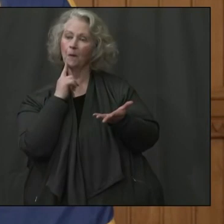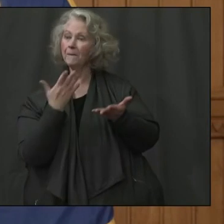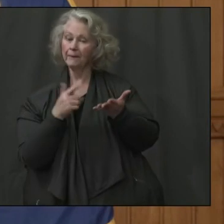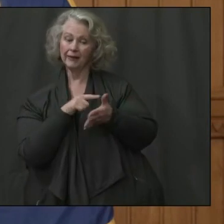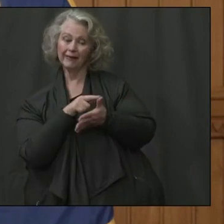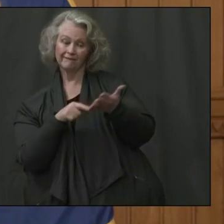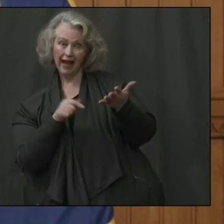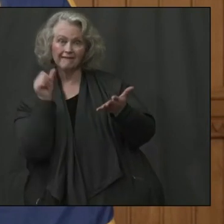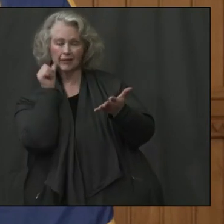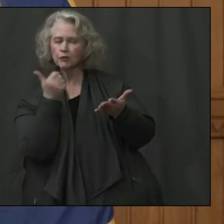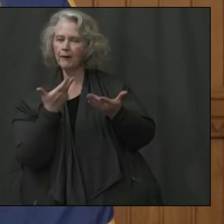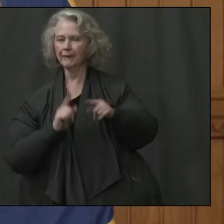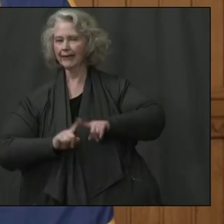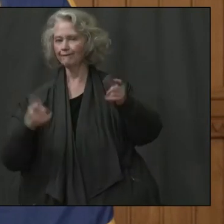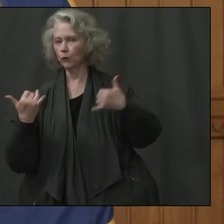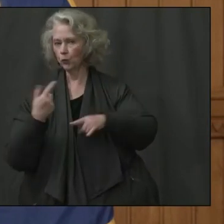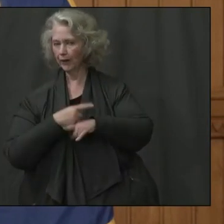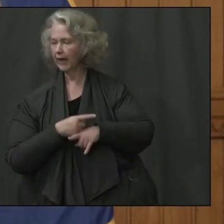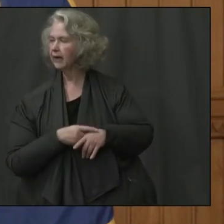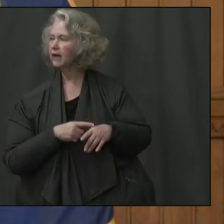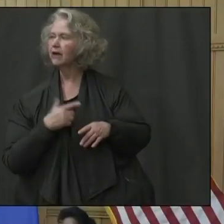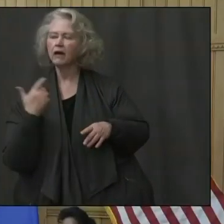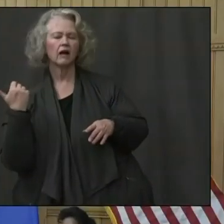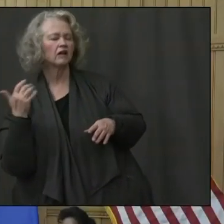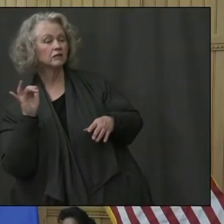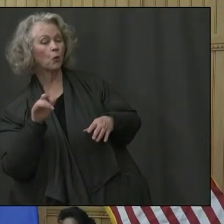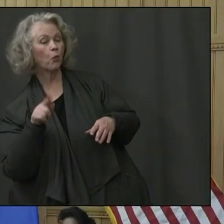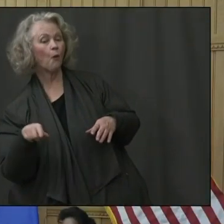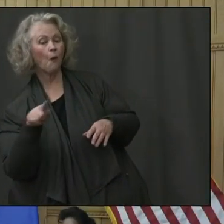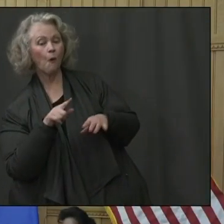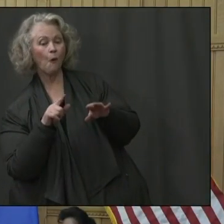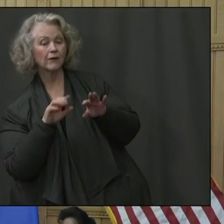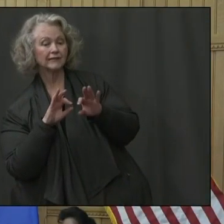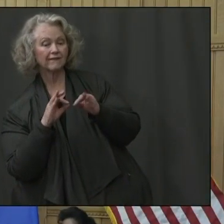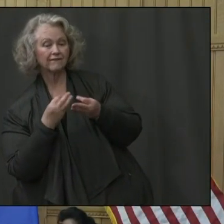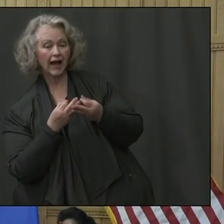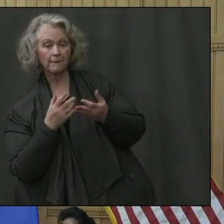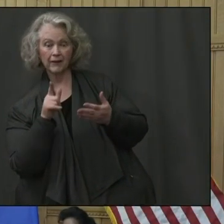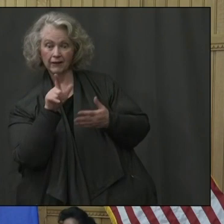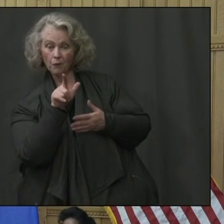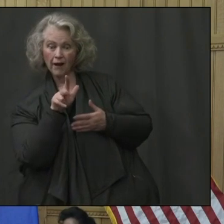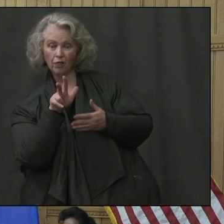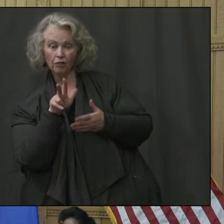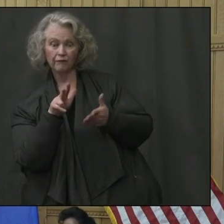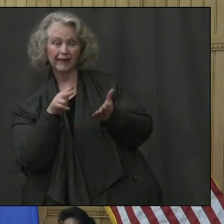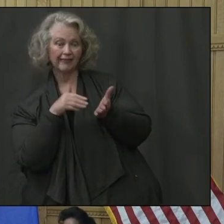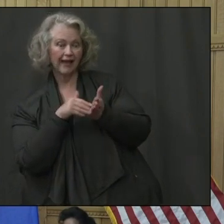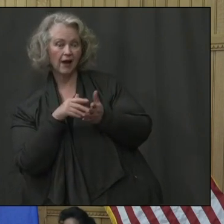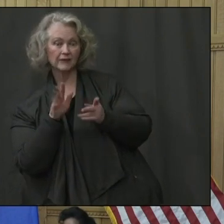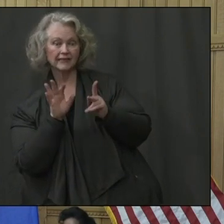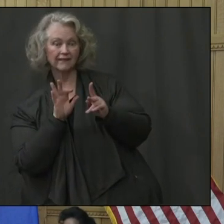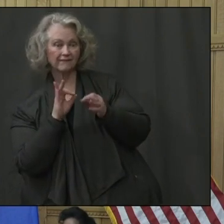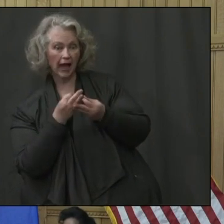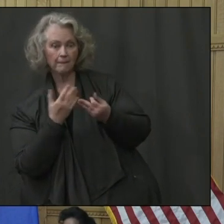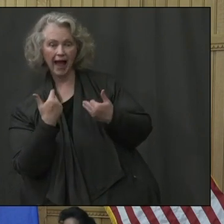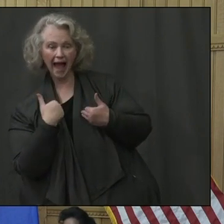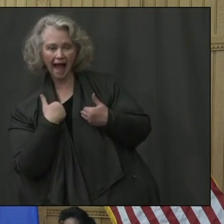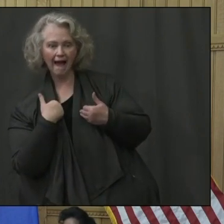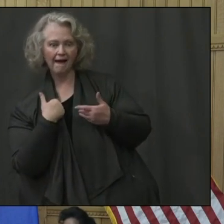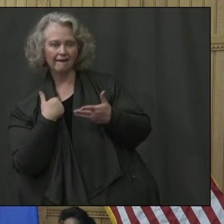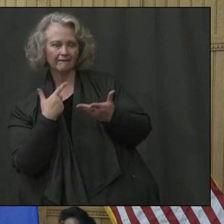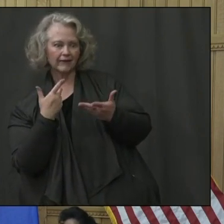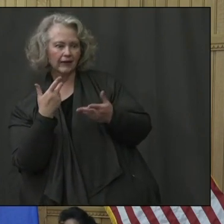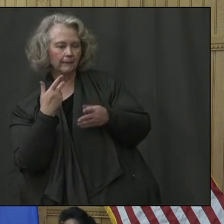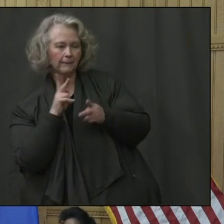were identified. What sort of message do you have for those families that the 23,000 or so families who have loved ones in these facilities, they're